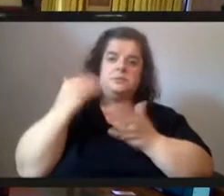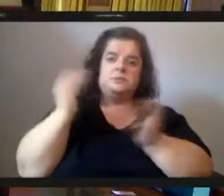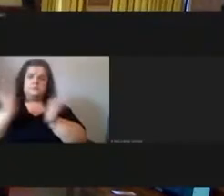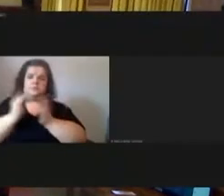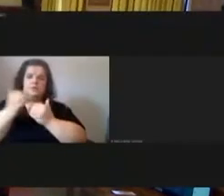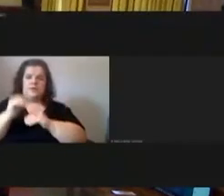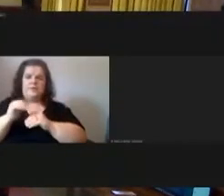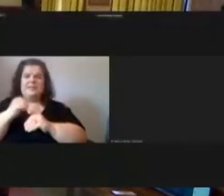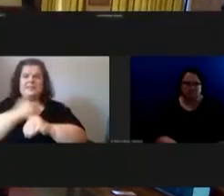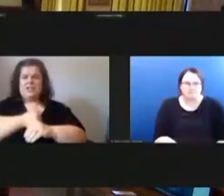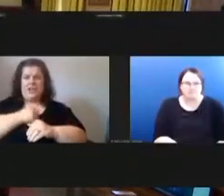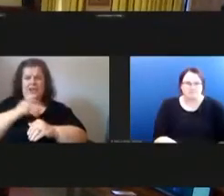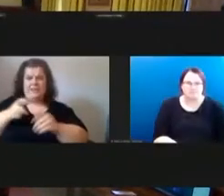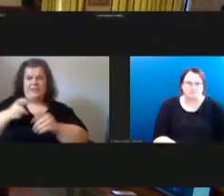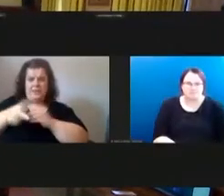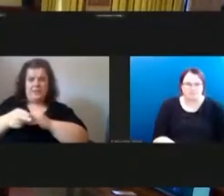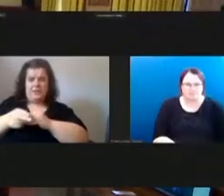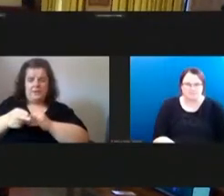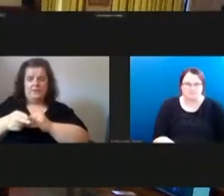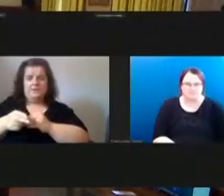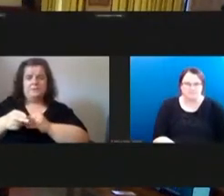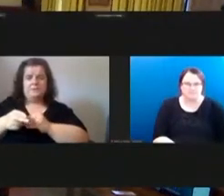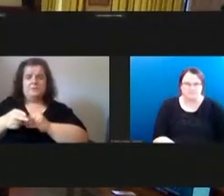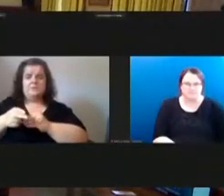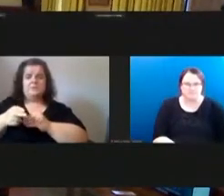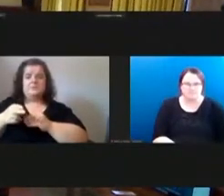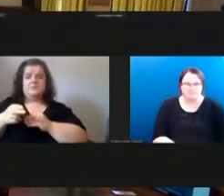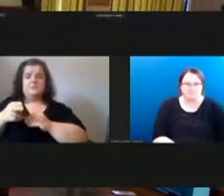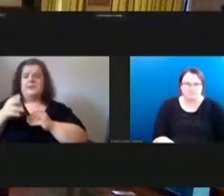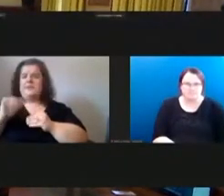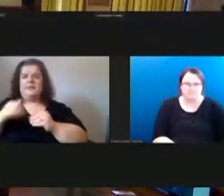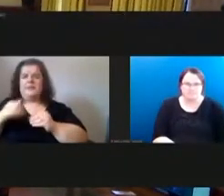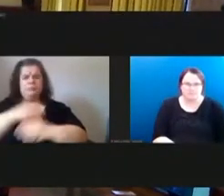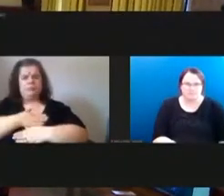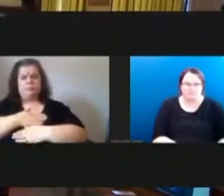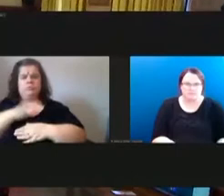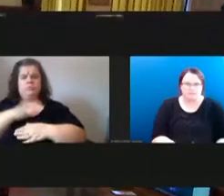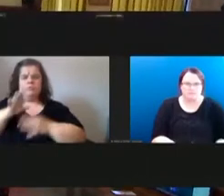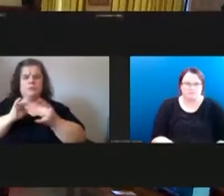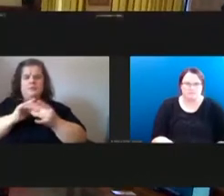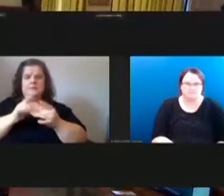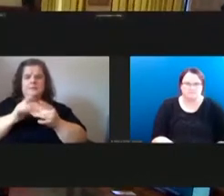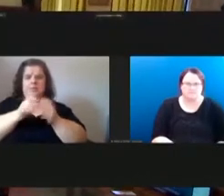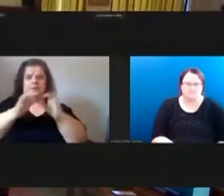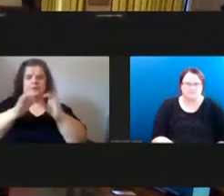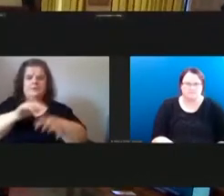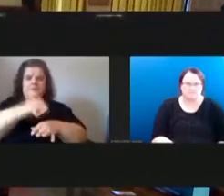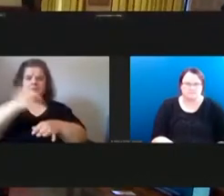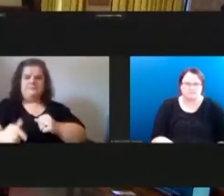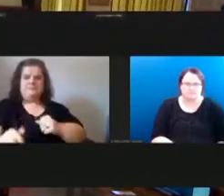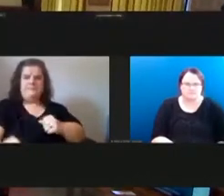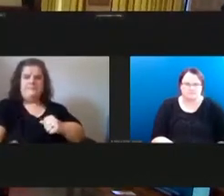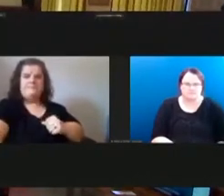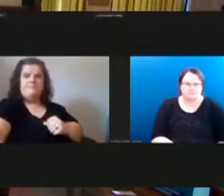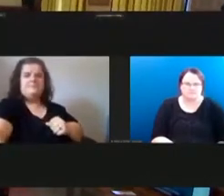to ask you i apologize that really is very moving testimony but we really do need to keep on other people's schedules thank you for your time thank you